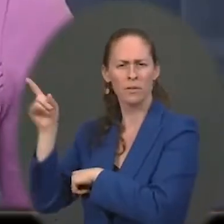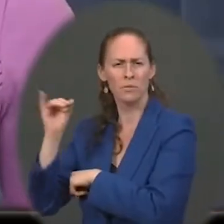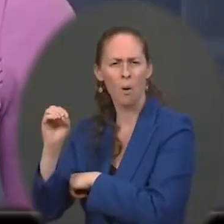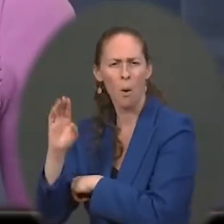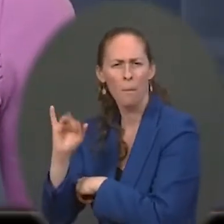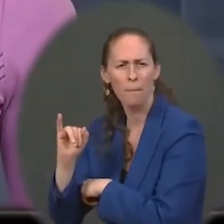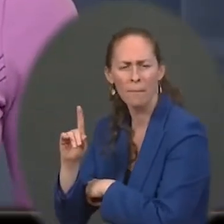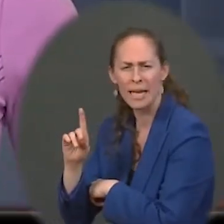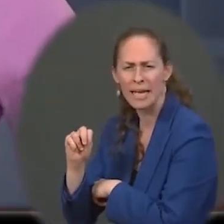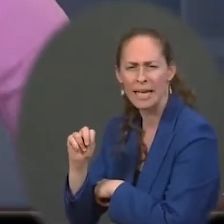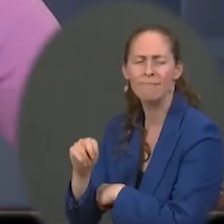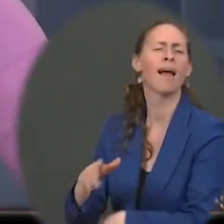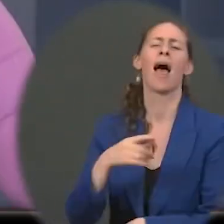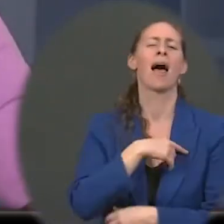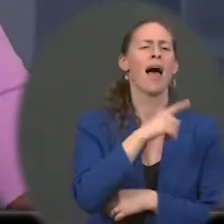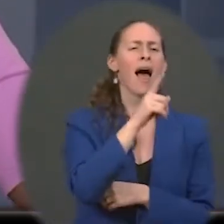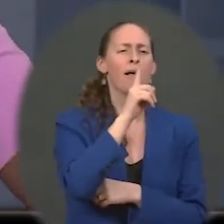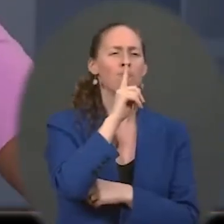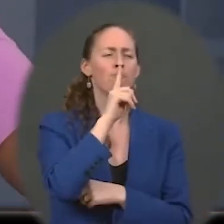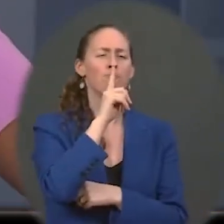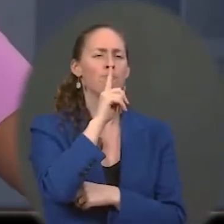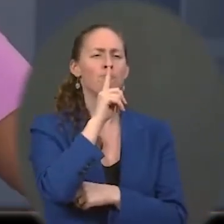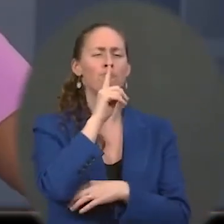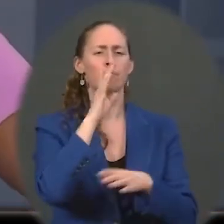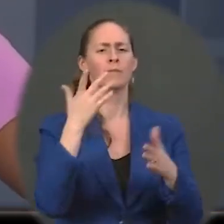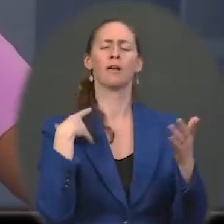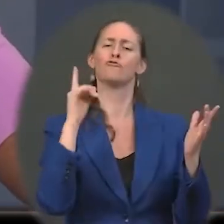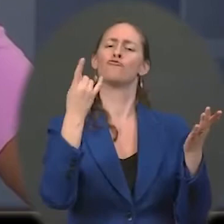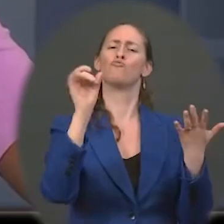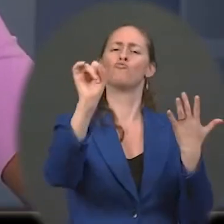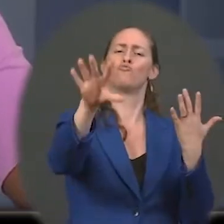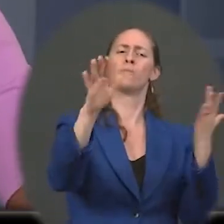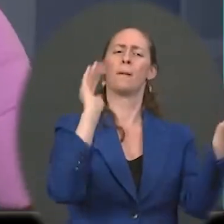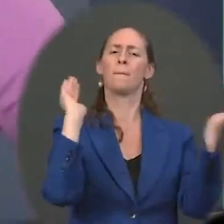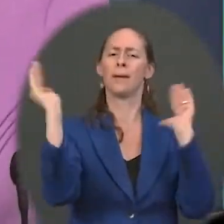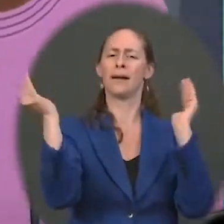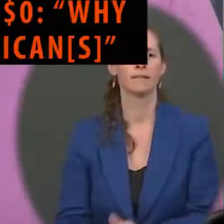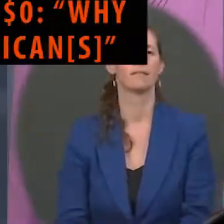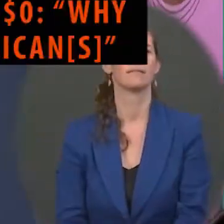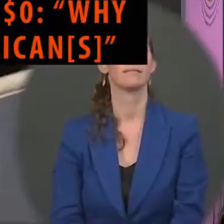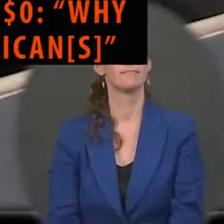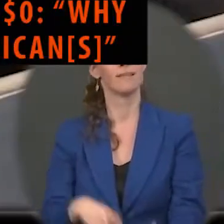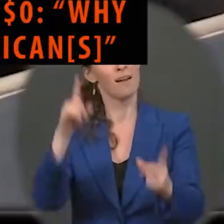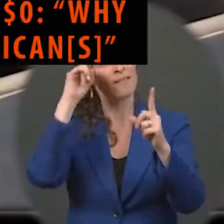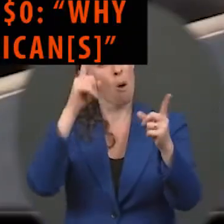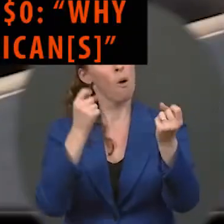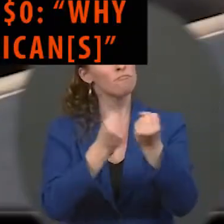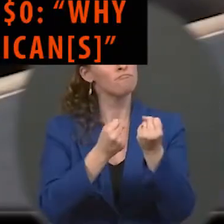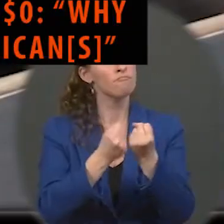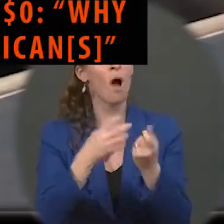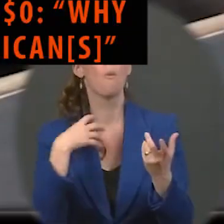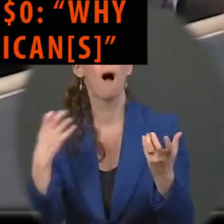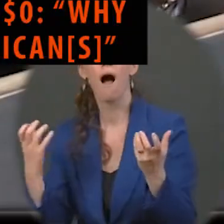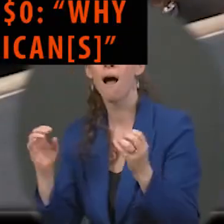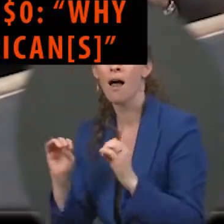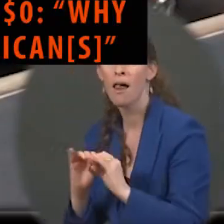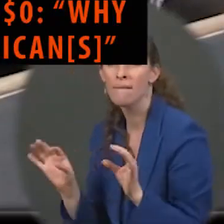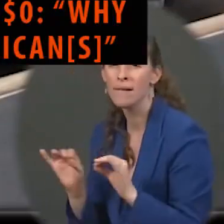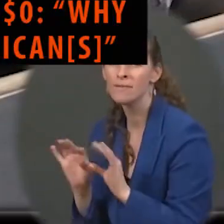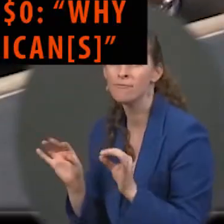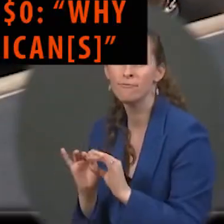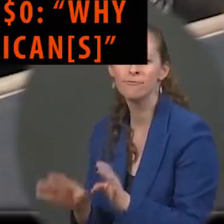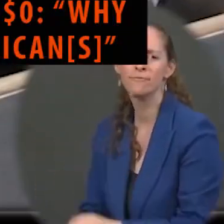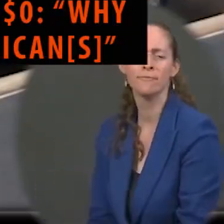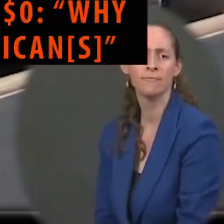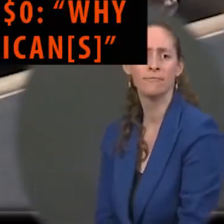saying that we're in a different place than we were a year ago. And the reason why is because the President took action. The mean, everyone gets it. The price tag isn't actually zero.